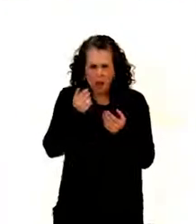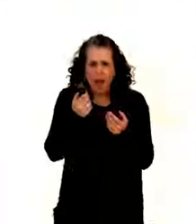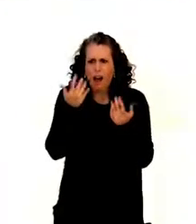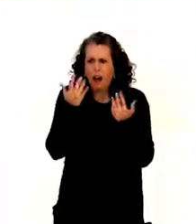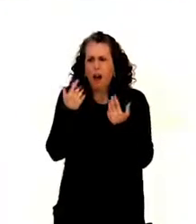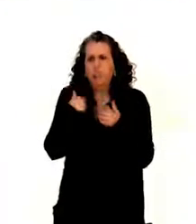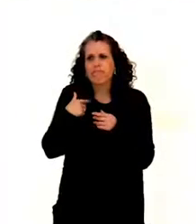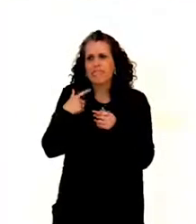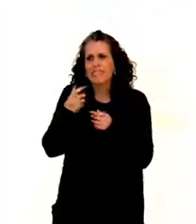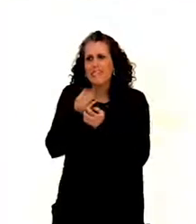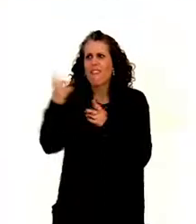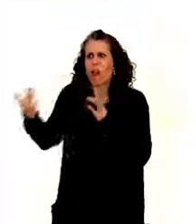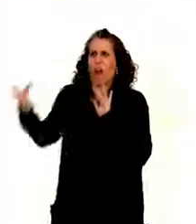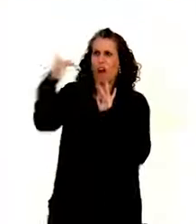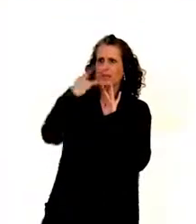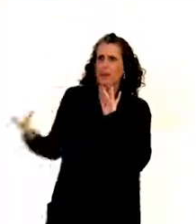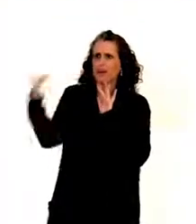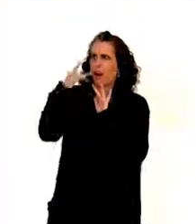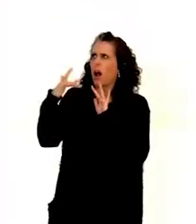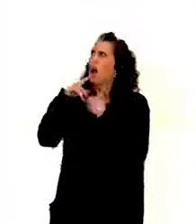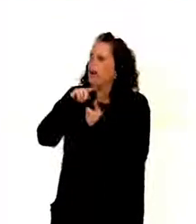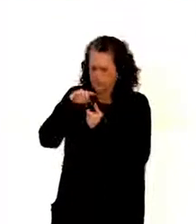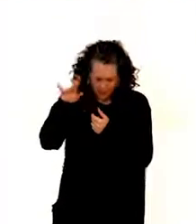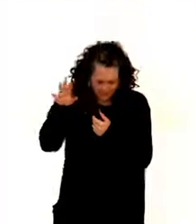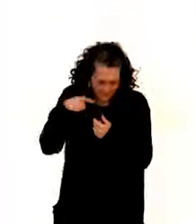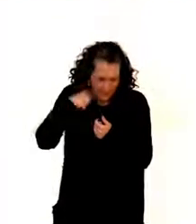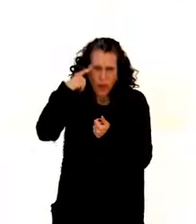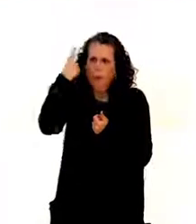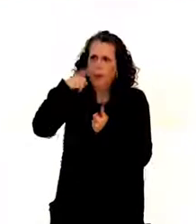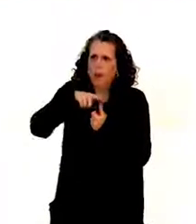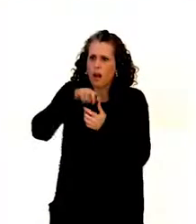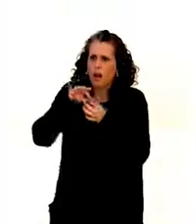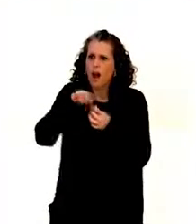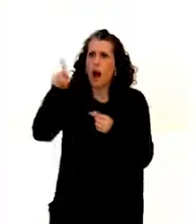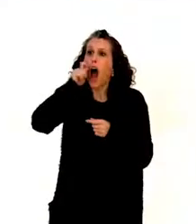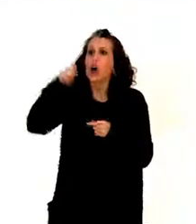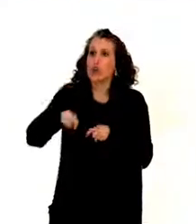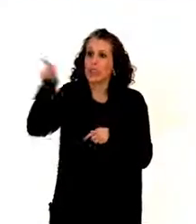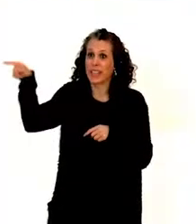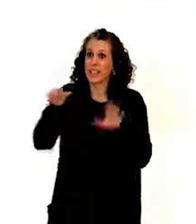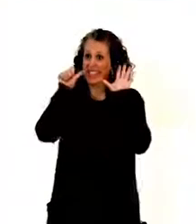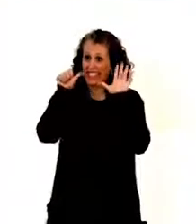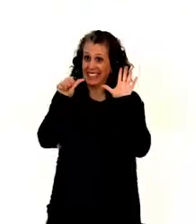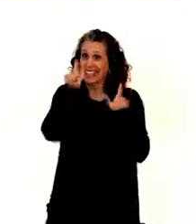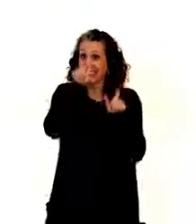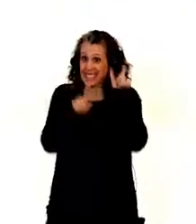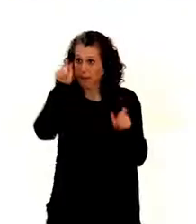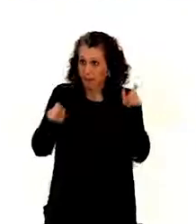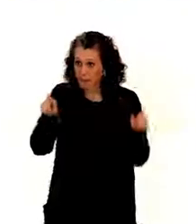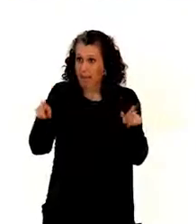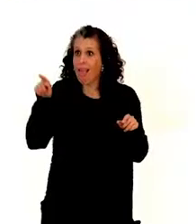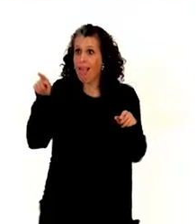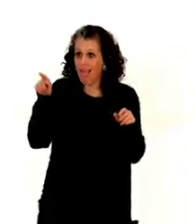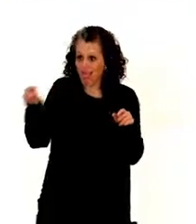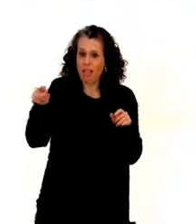communications in that respect. For example, one of the early ones was against Hungary, where six individuals with intellectual disabilities